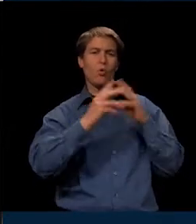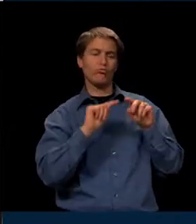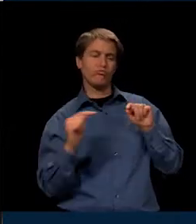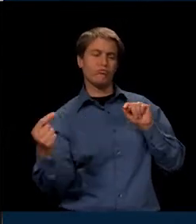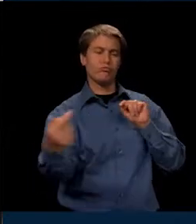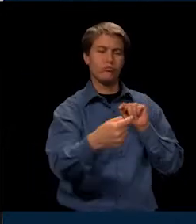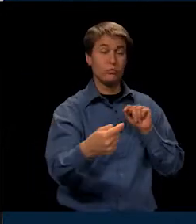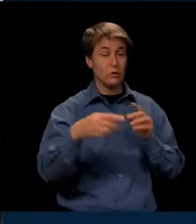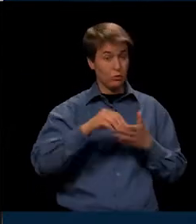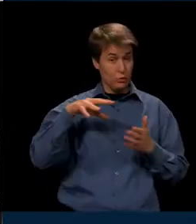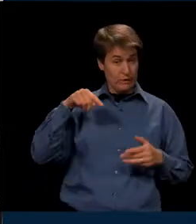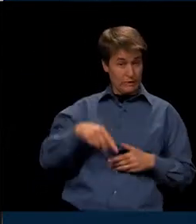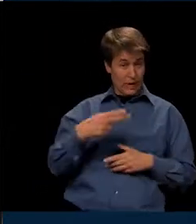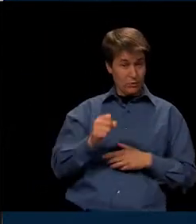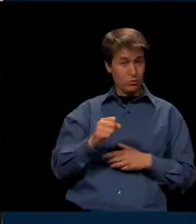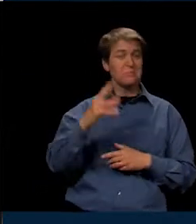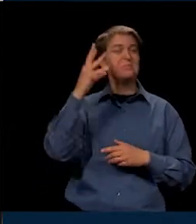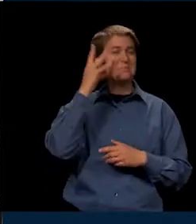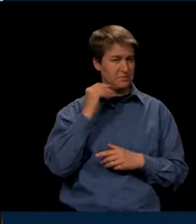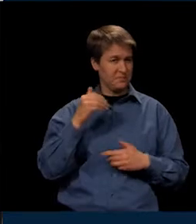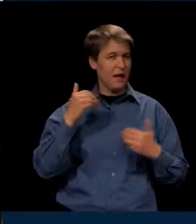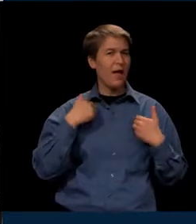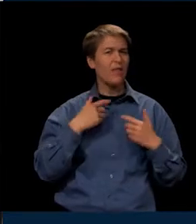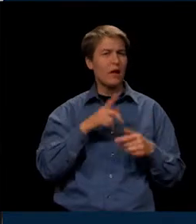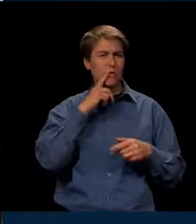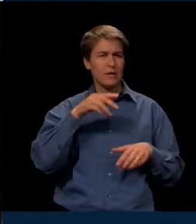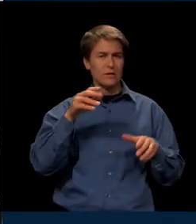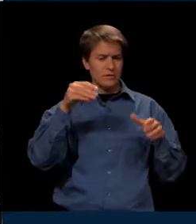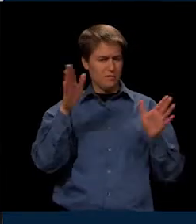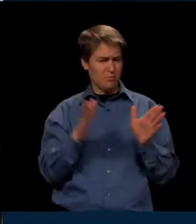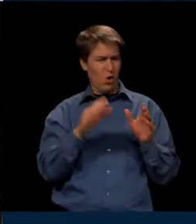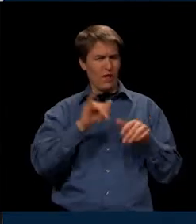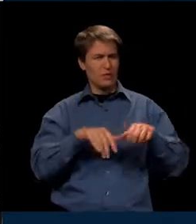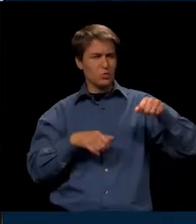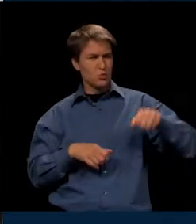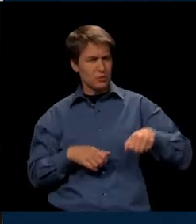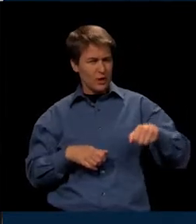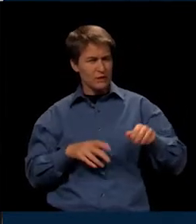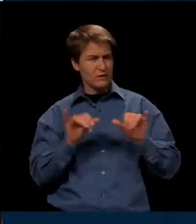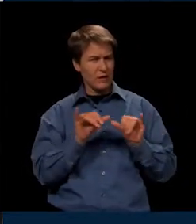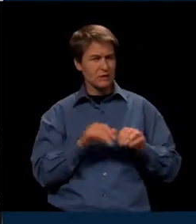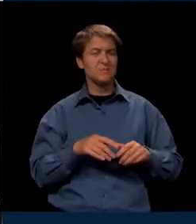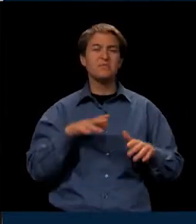to do just that. And it fits inside a suitcase. Let's head inside to find out more about it.